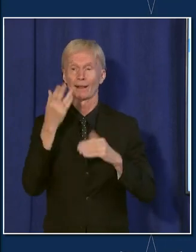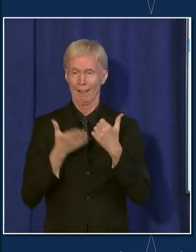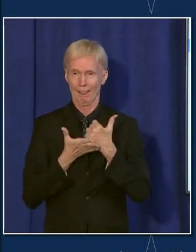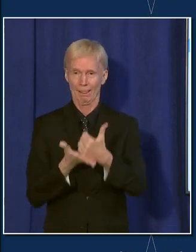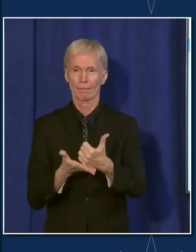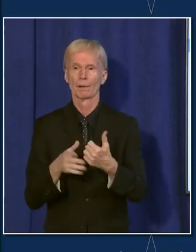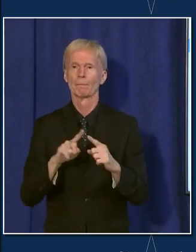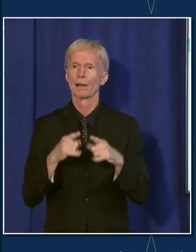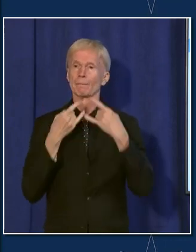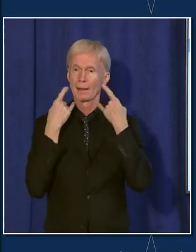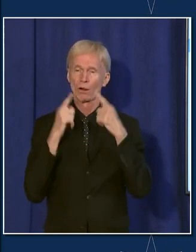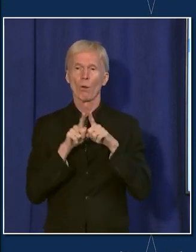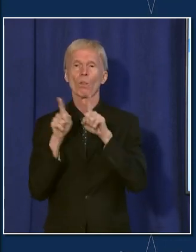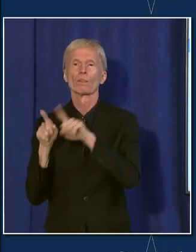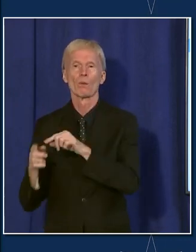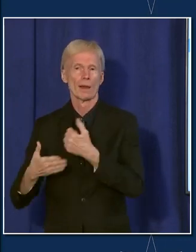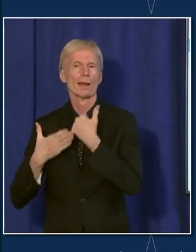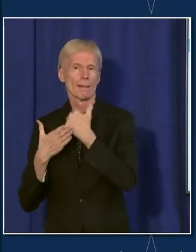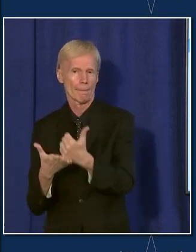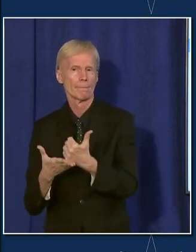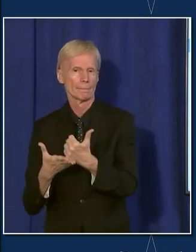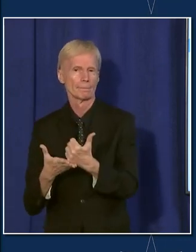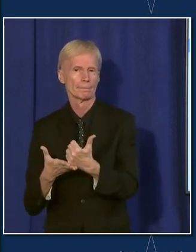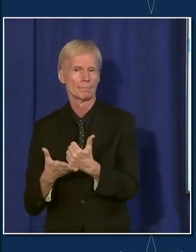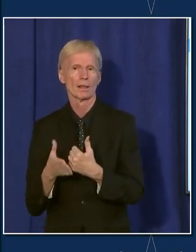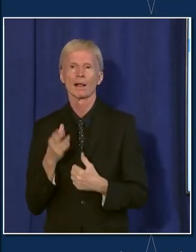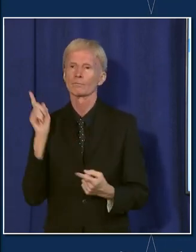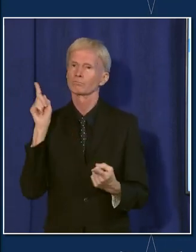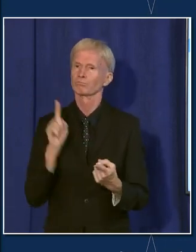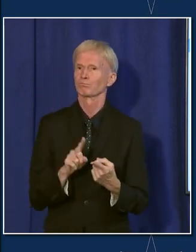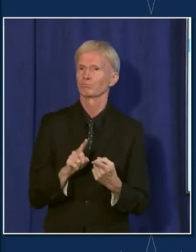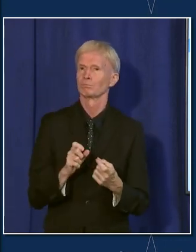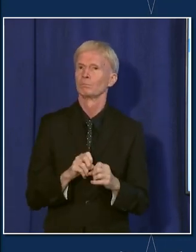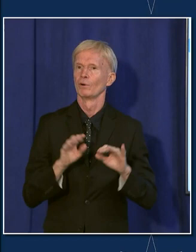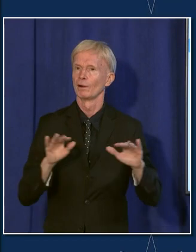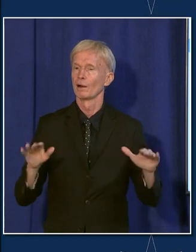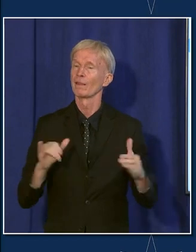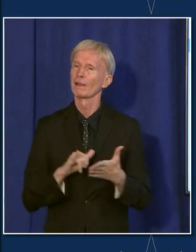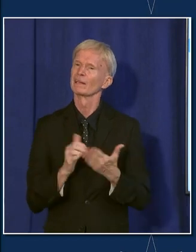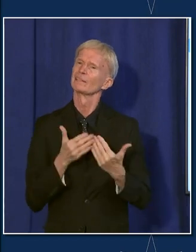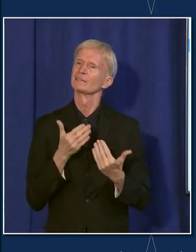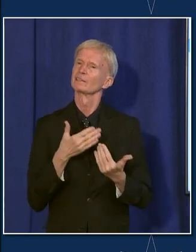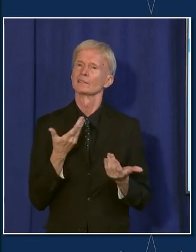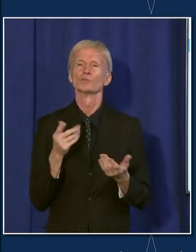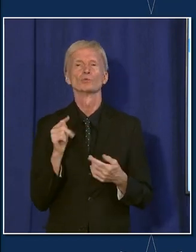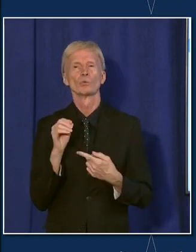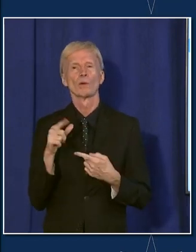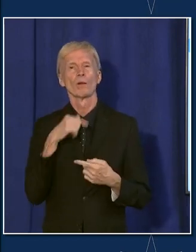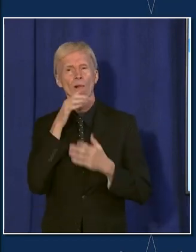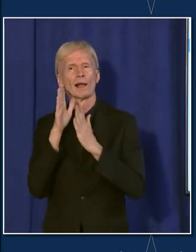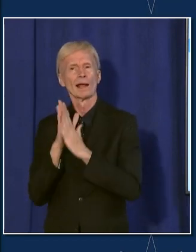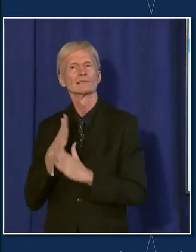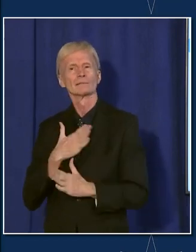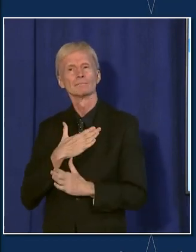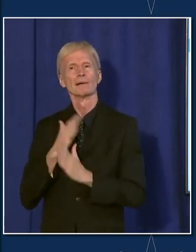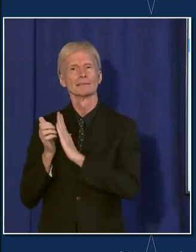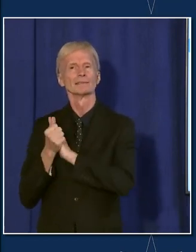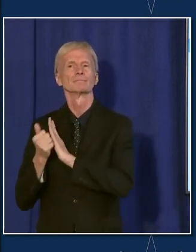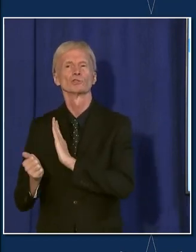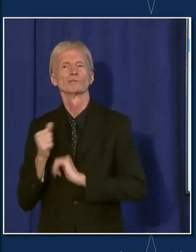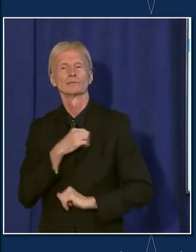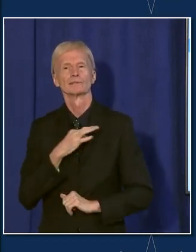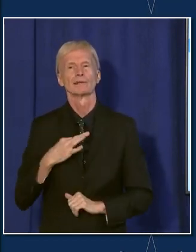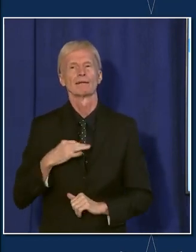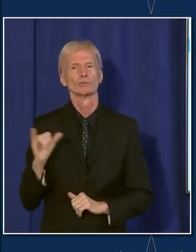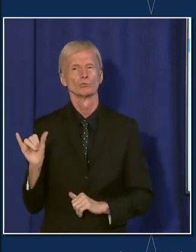difference, and they're one of the easiest tools that we have. But it's an interesting question. I'll ask my epidemiologist. Since the